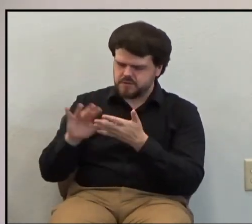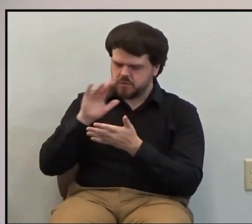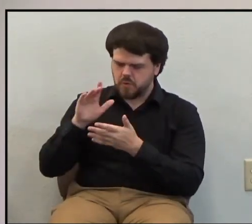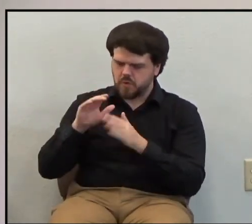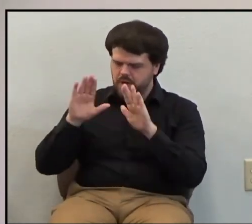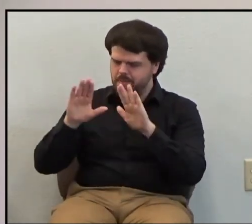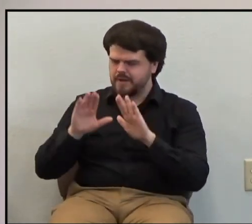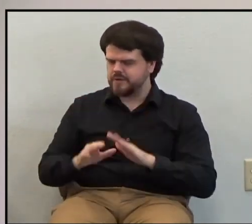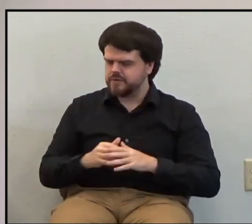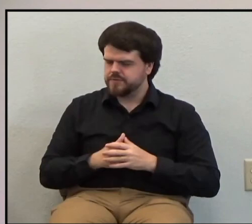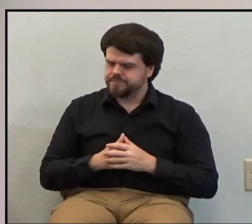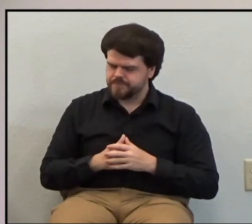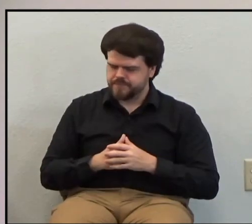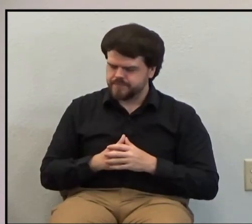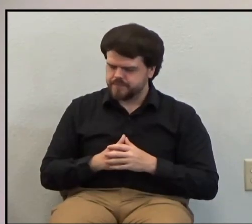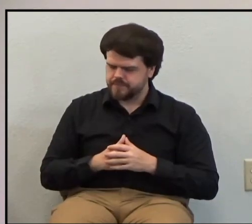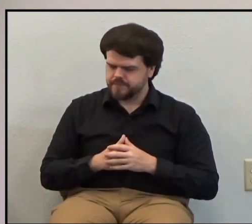majesty.